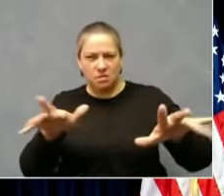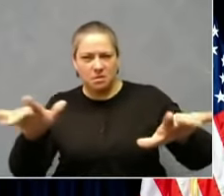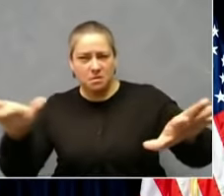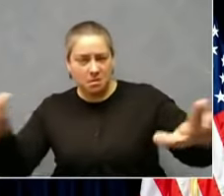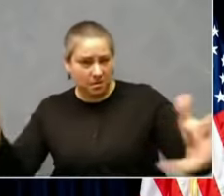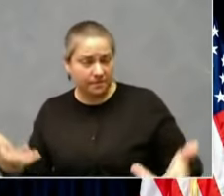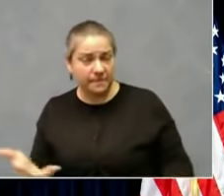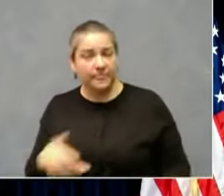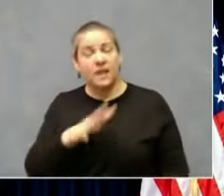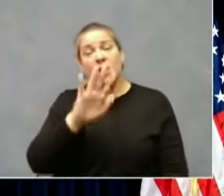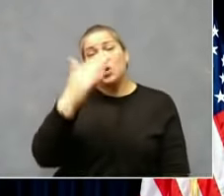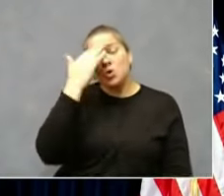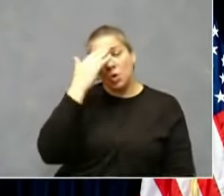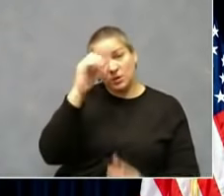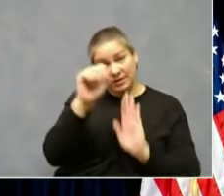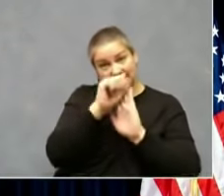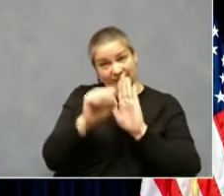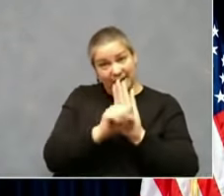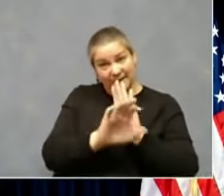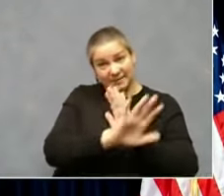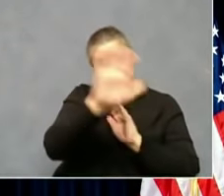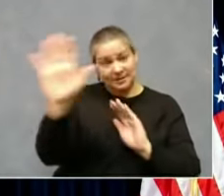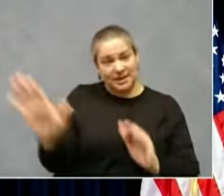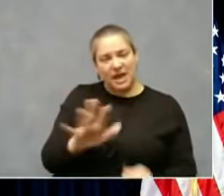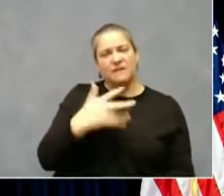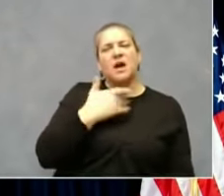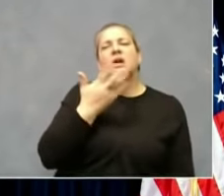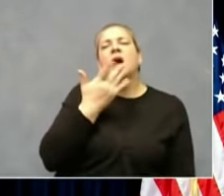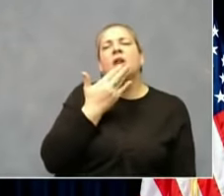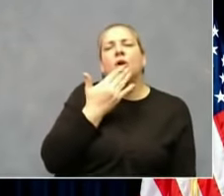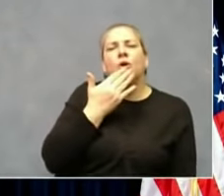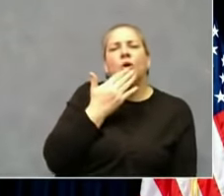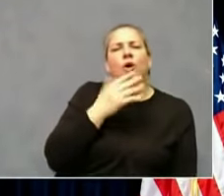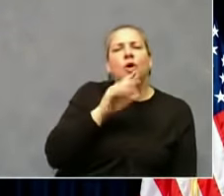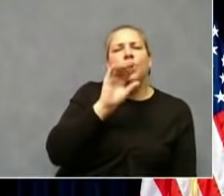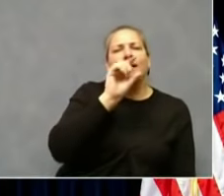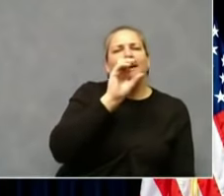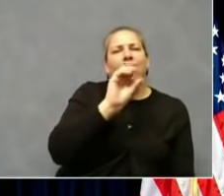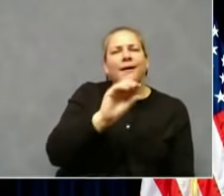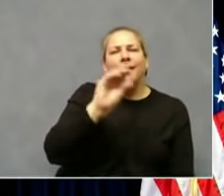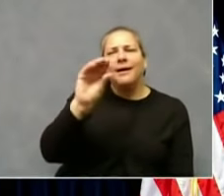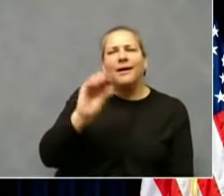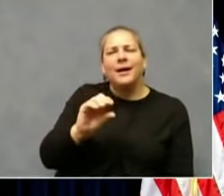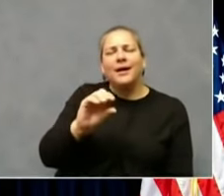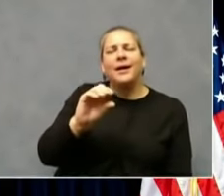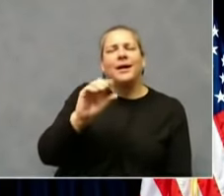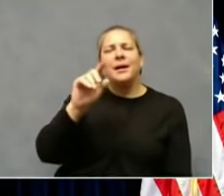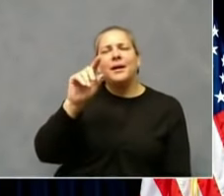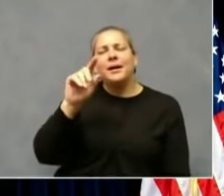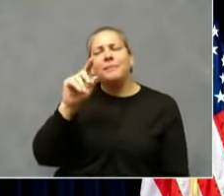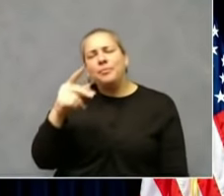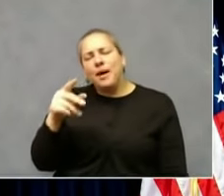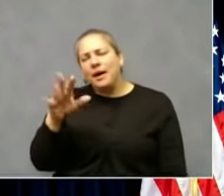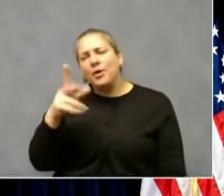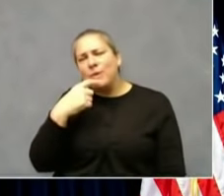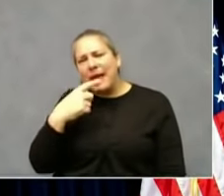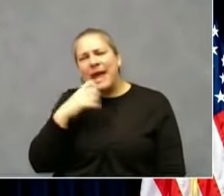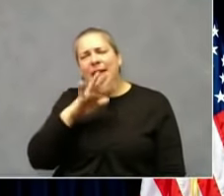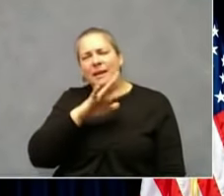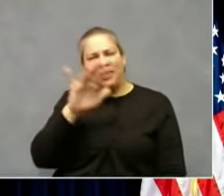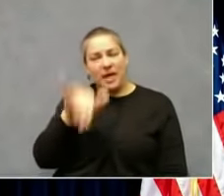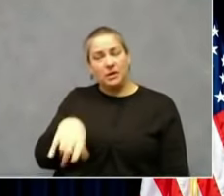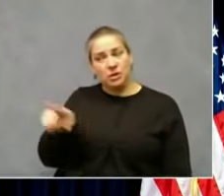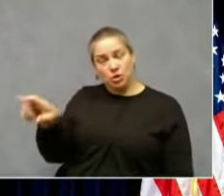where superintendents would get to make a call. And we originally said that was under six percent positivity, which at the time